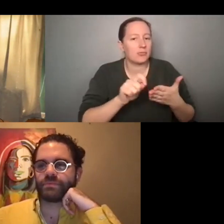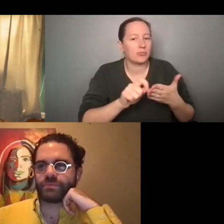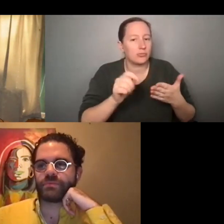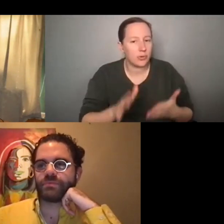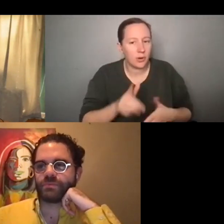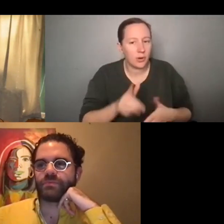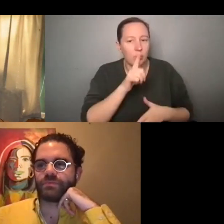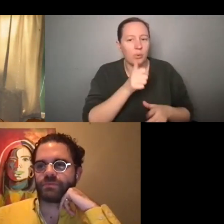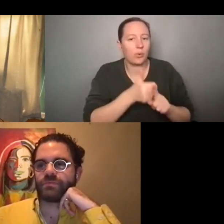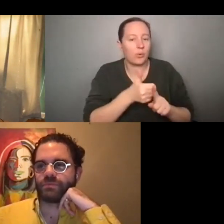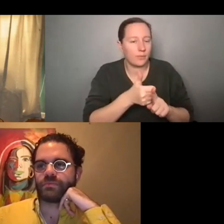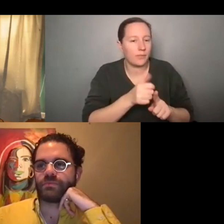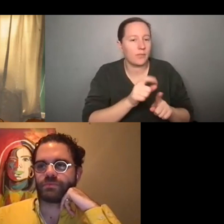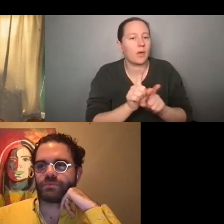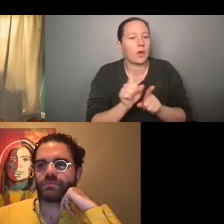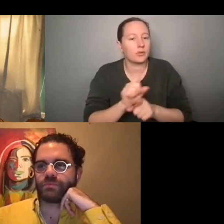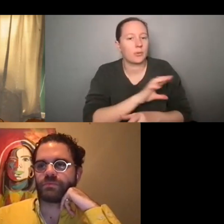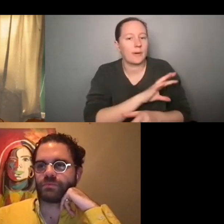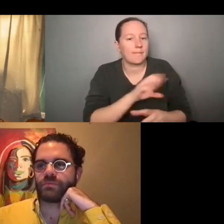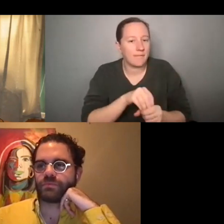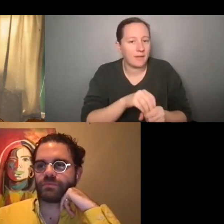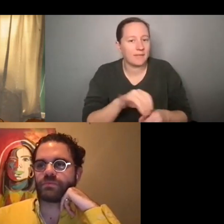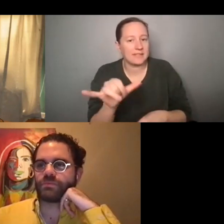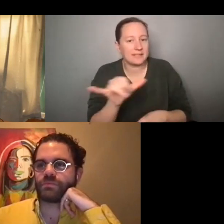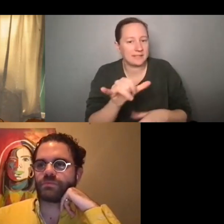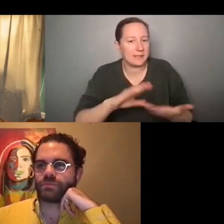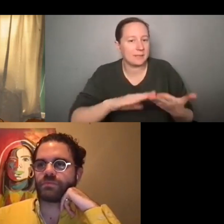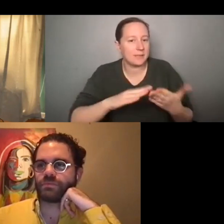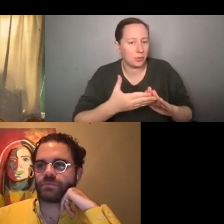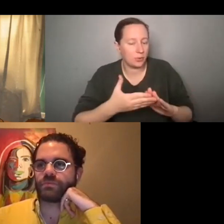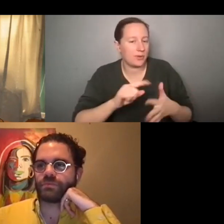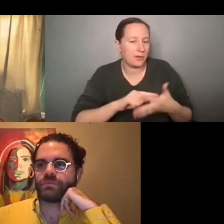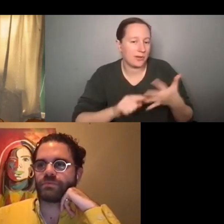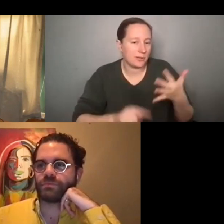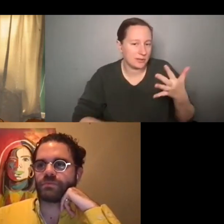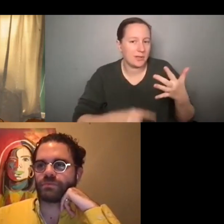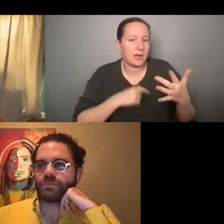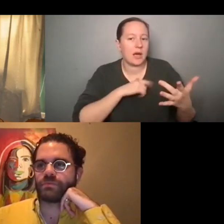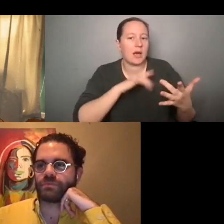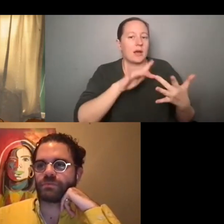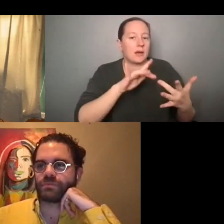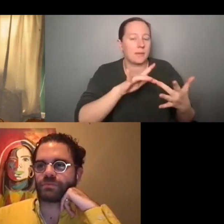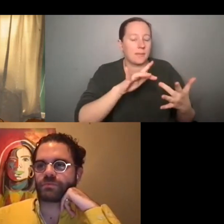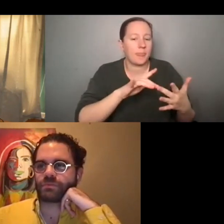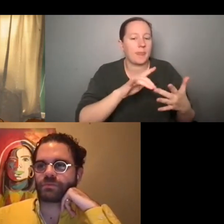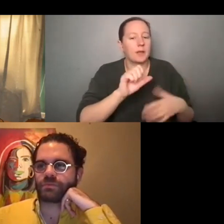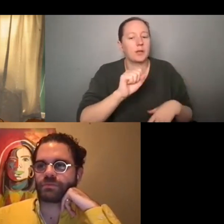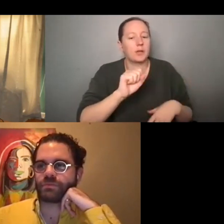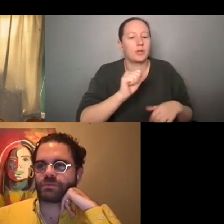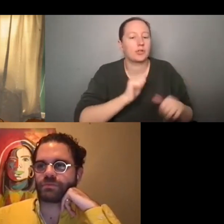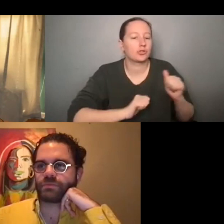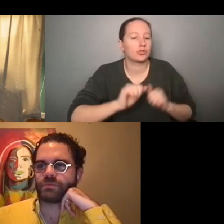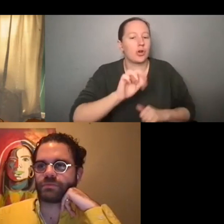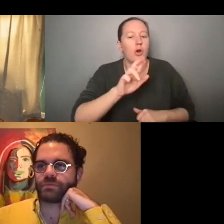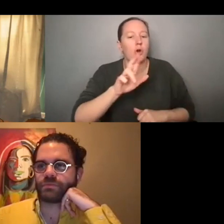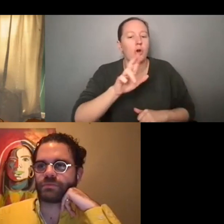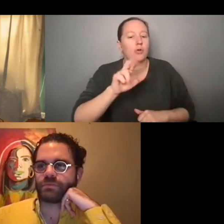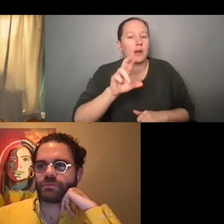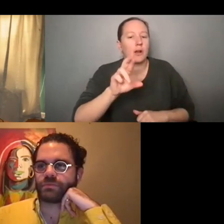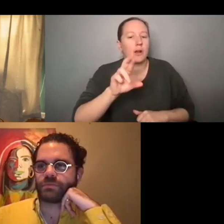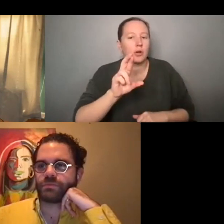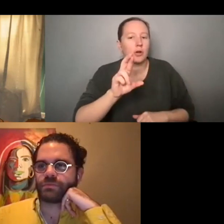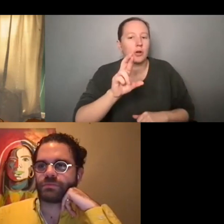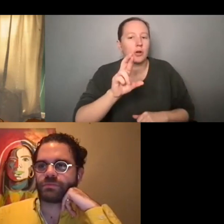who are also a part of the same communities. And so I reached out to showrunner, um, and she